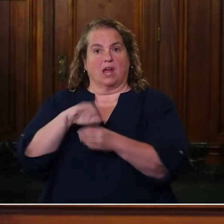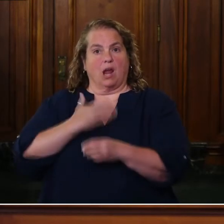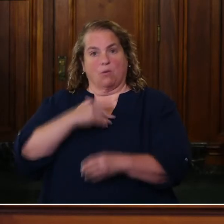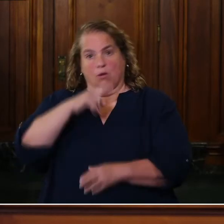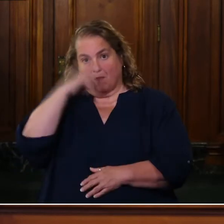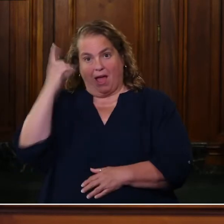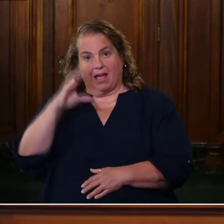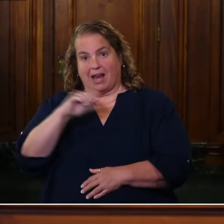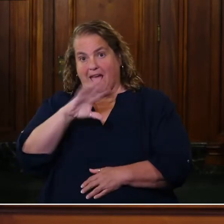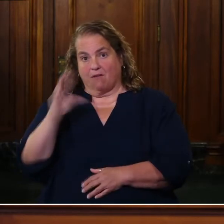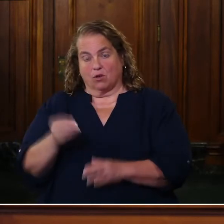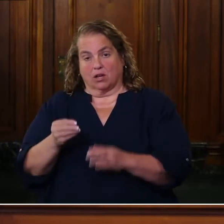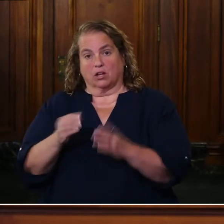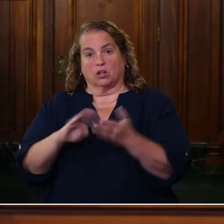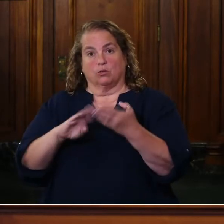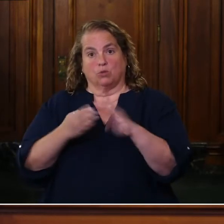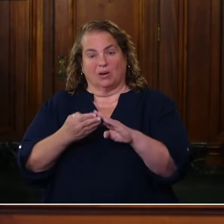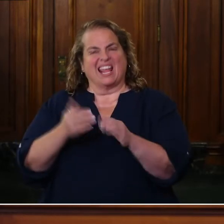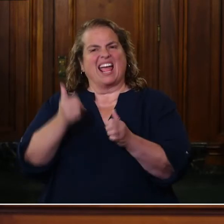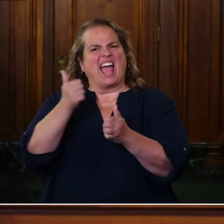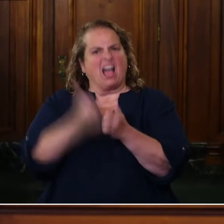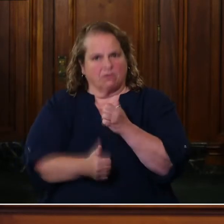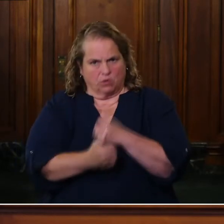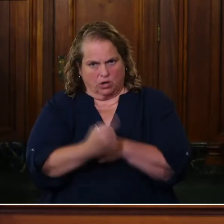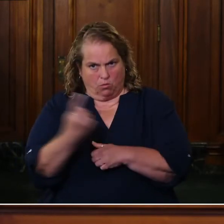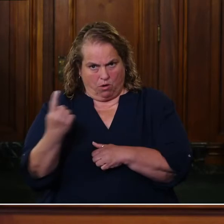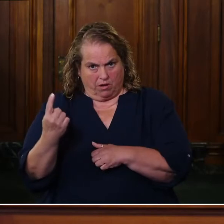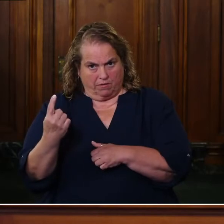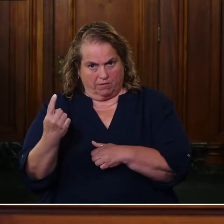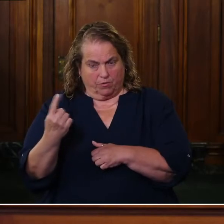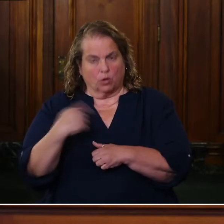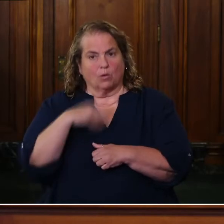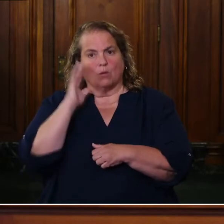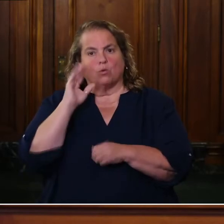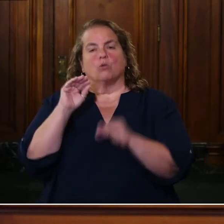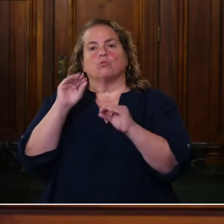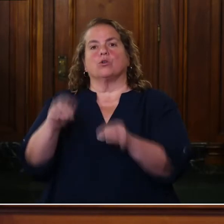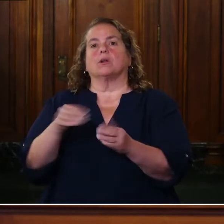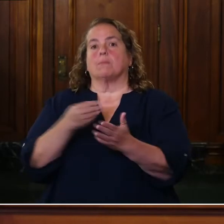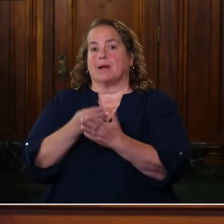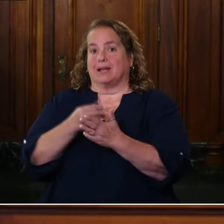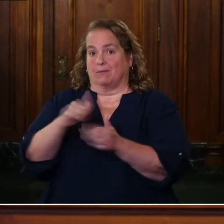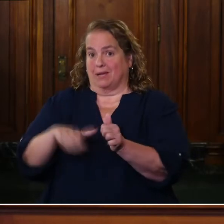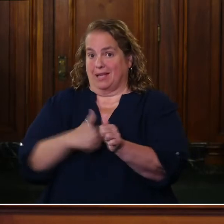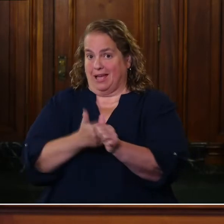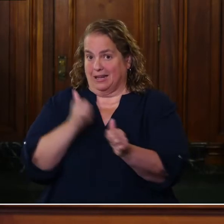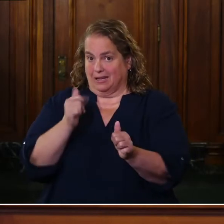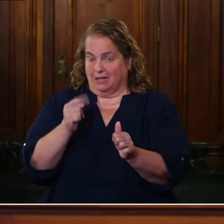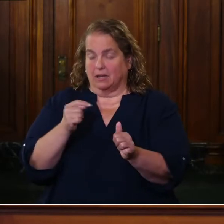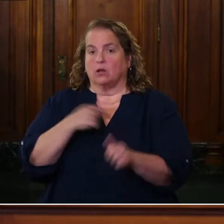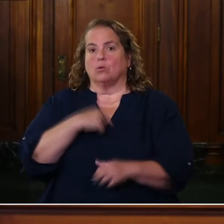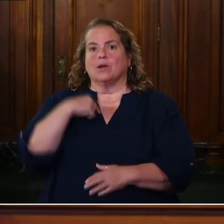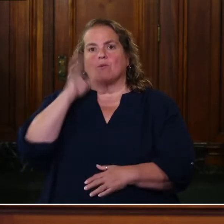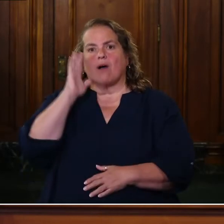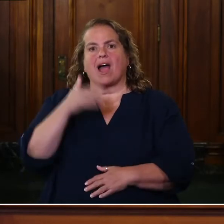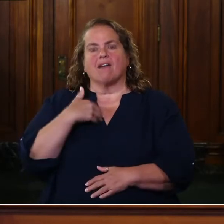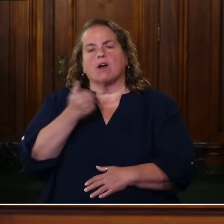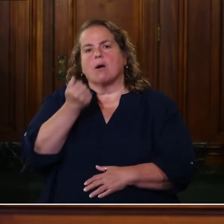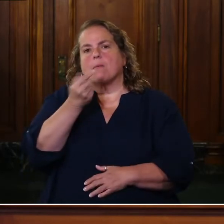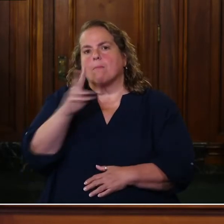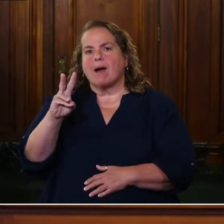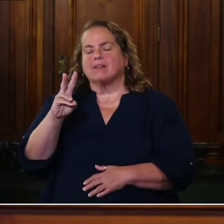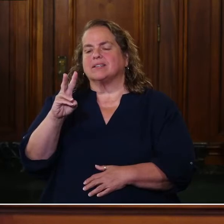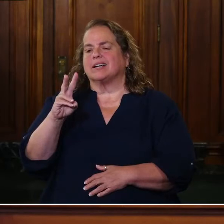communities, everybody. We're going to be putting dollars behind it. We're going to have a multifaceted